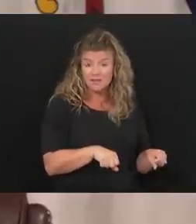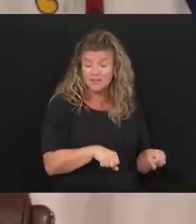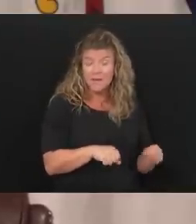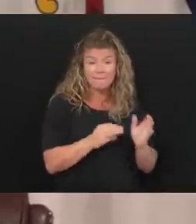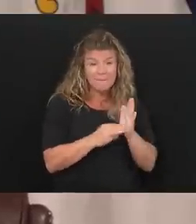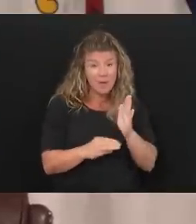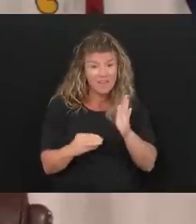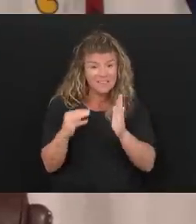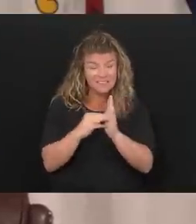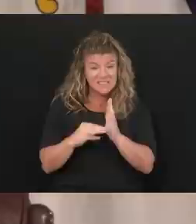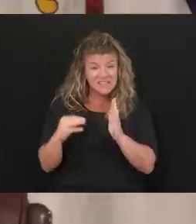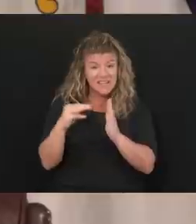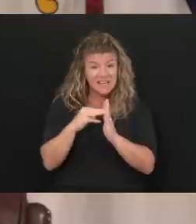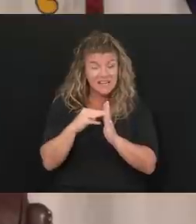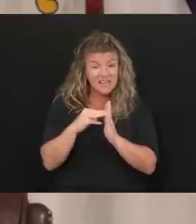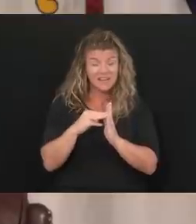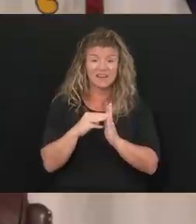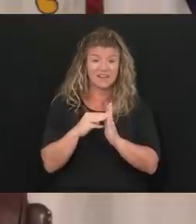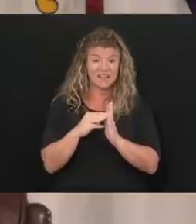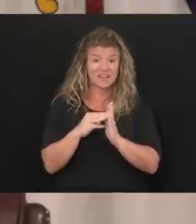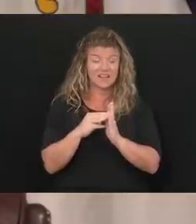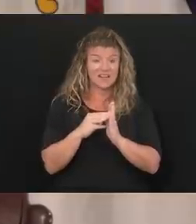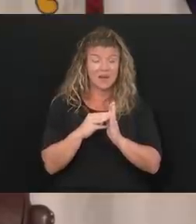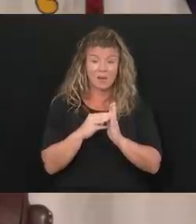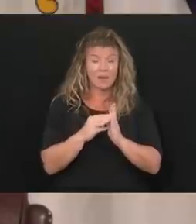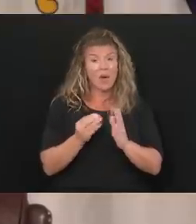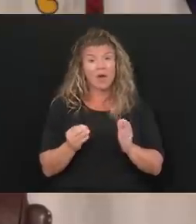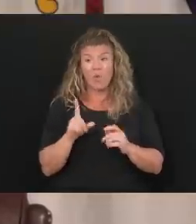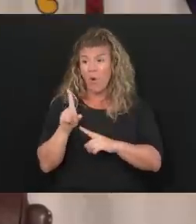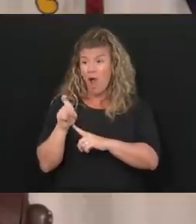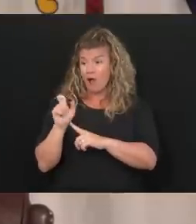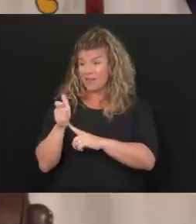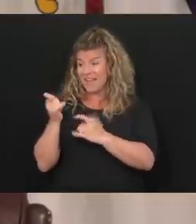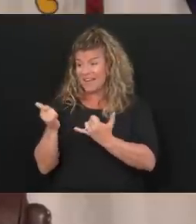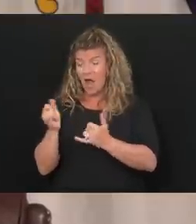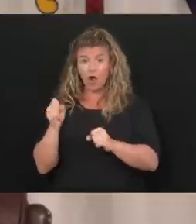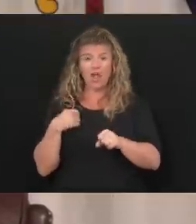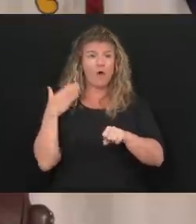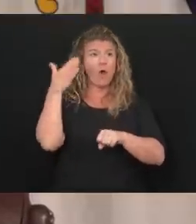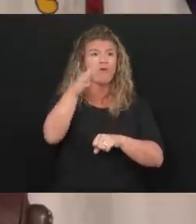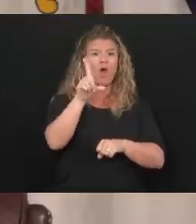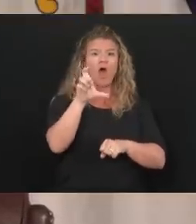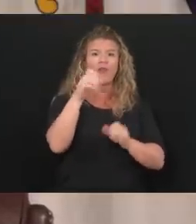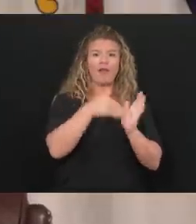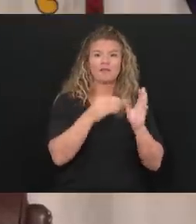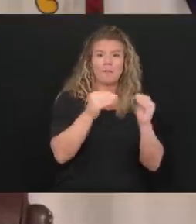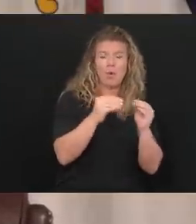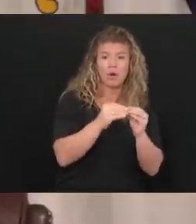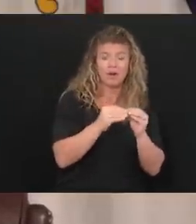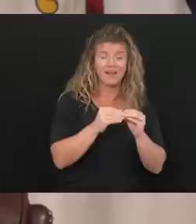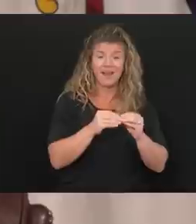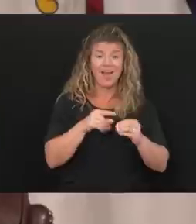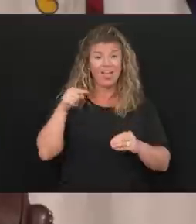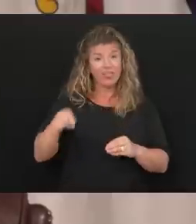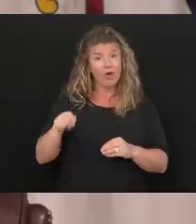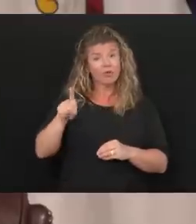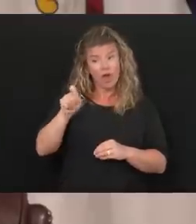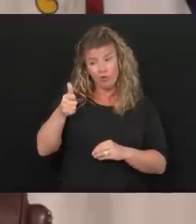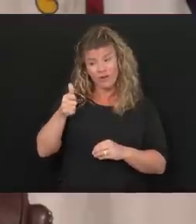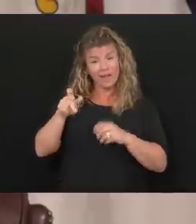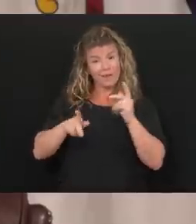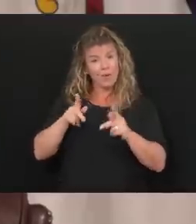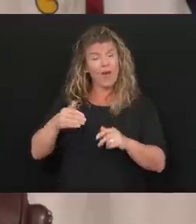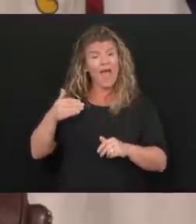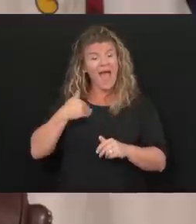Millions, a few hundred thousand more. All those people have a name. All those people have